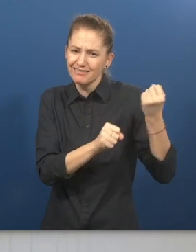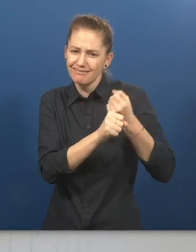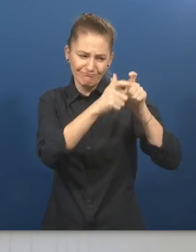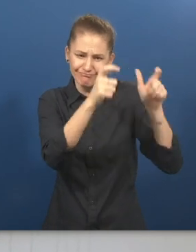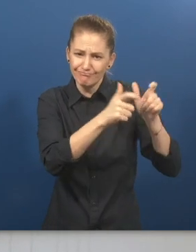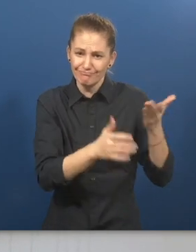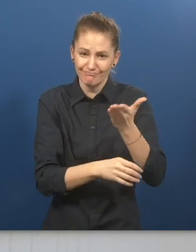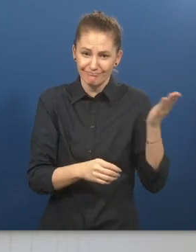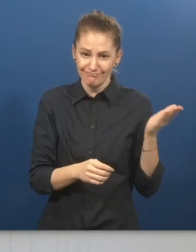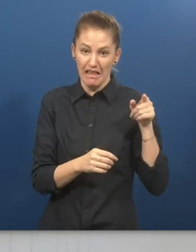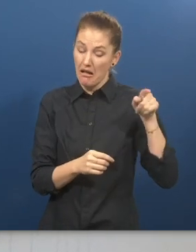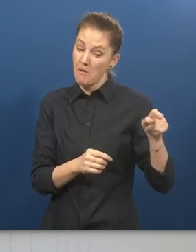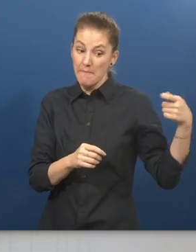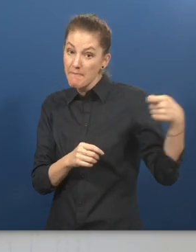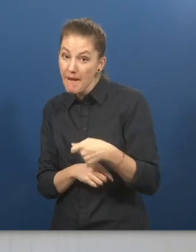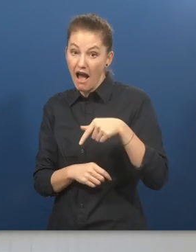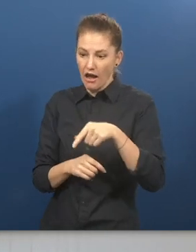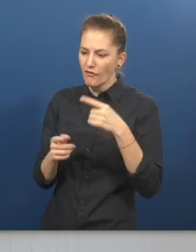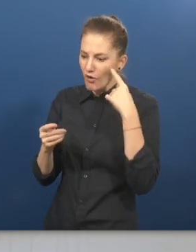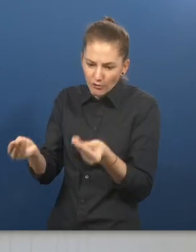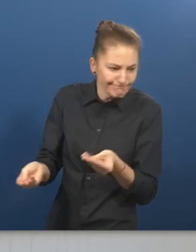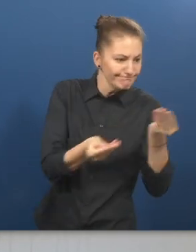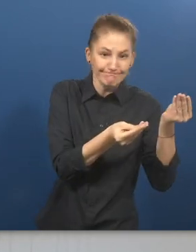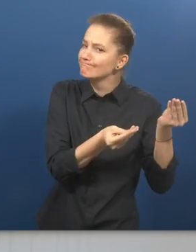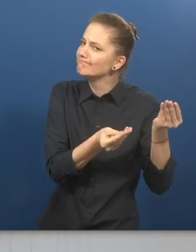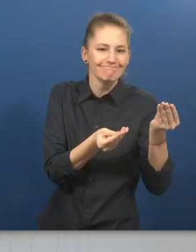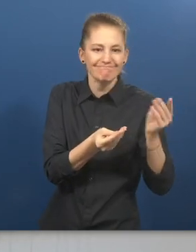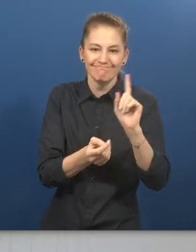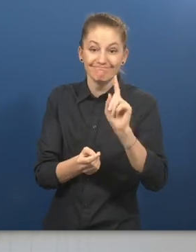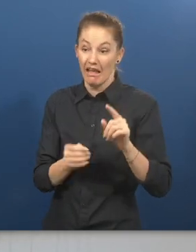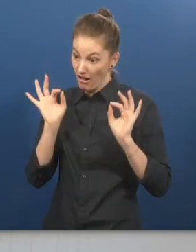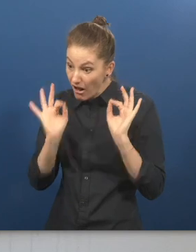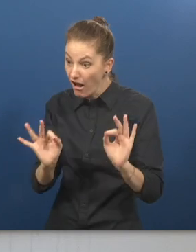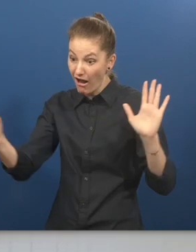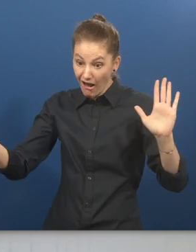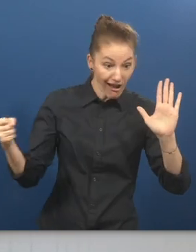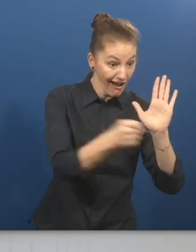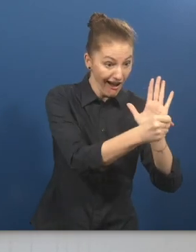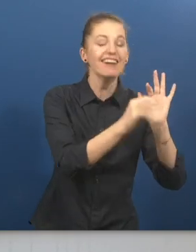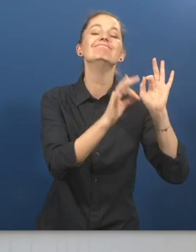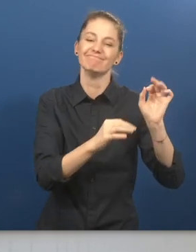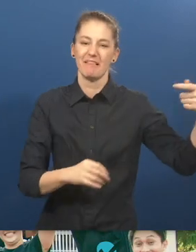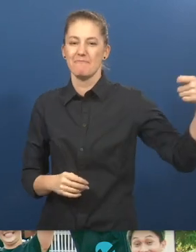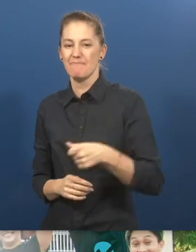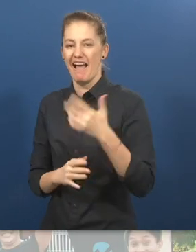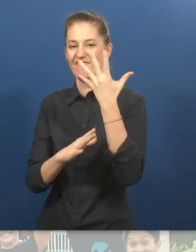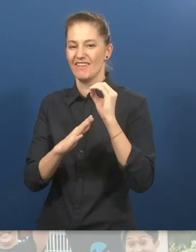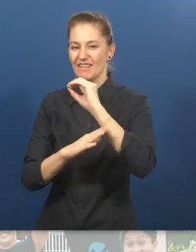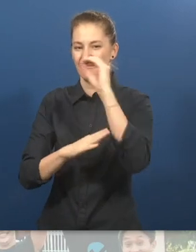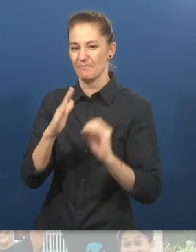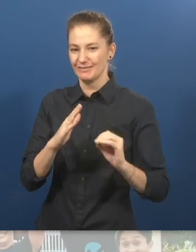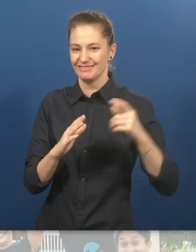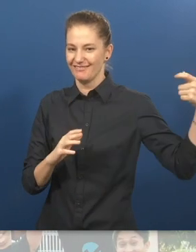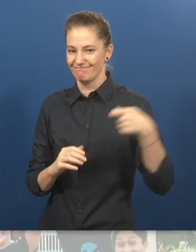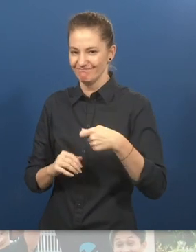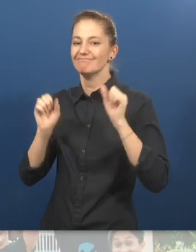sponsor 50% of the scholarship so that we can train people and prepare them for employment. What is next